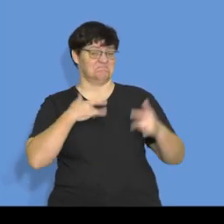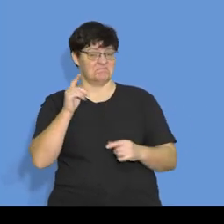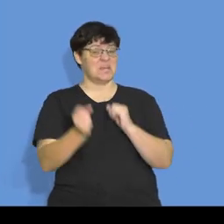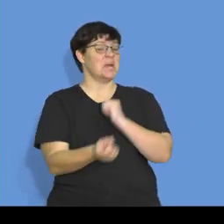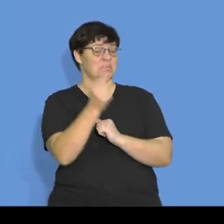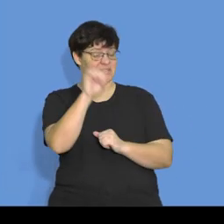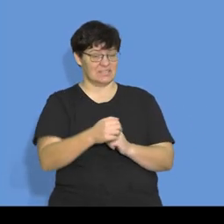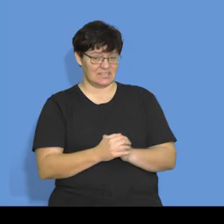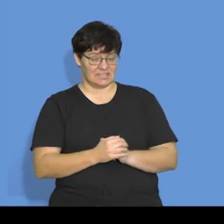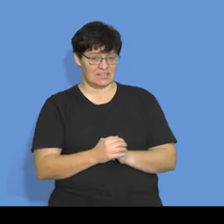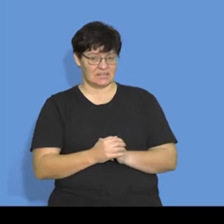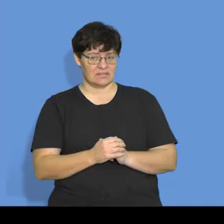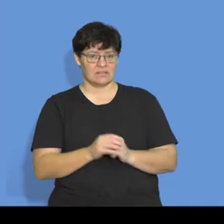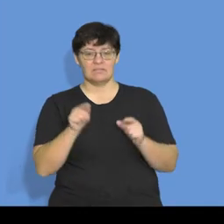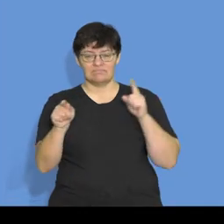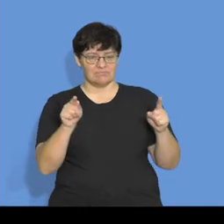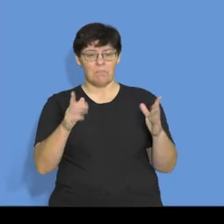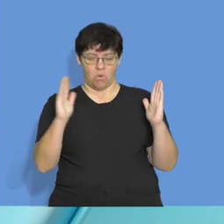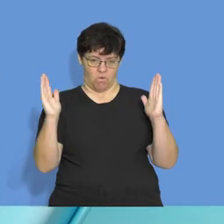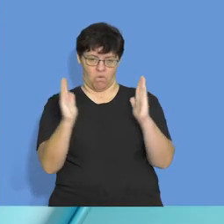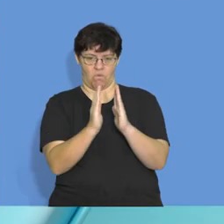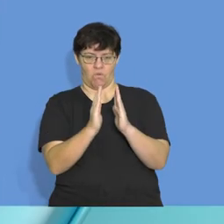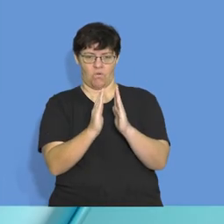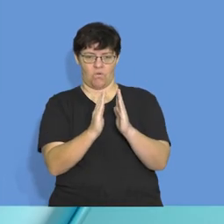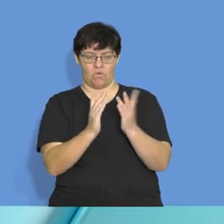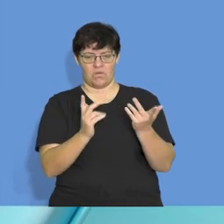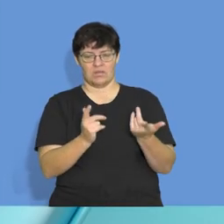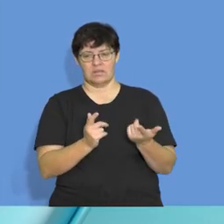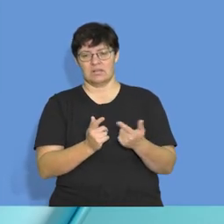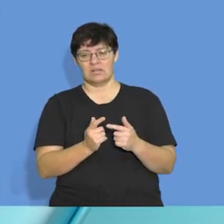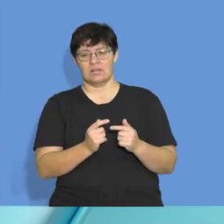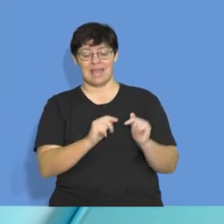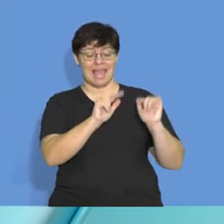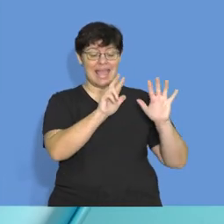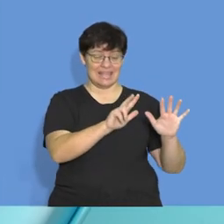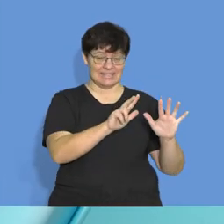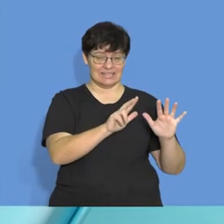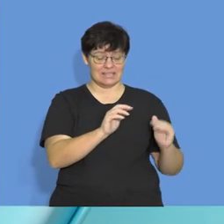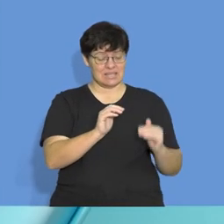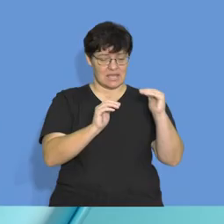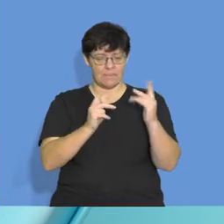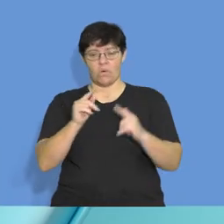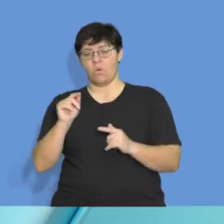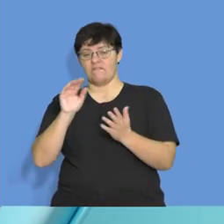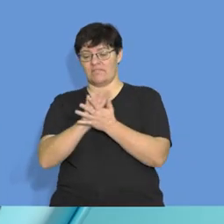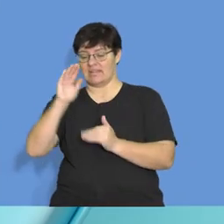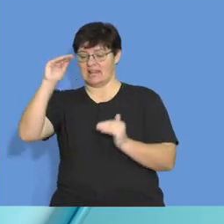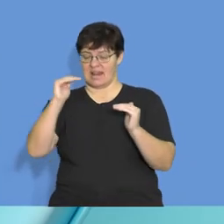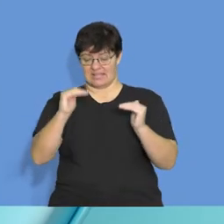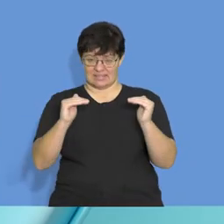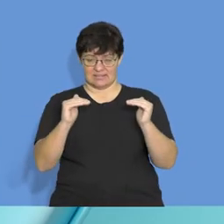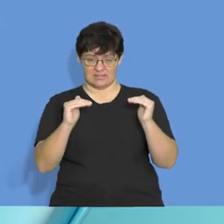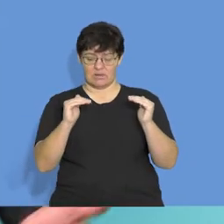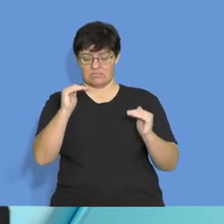happen is these two need to get closer to one another, in other words the 8 and the 15 so that obviously you have a situation